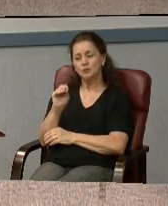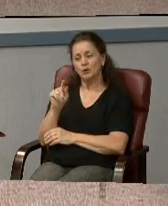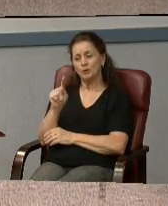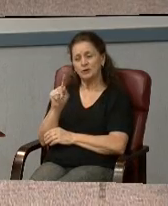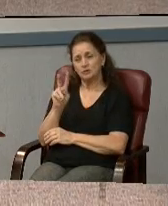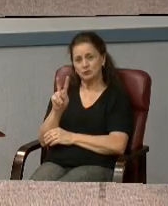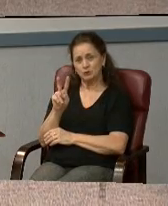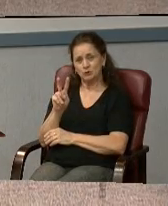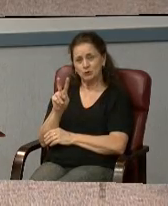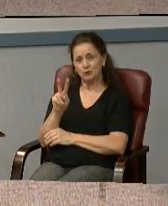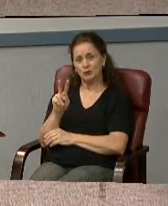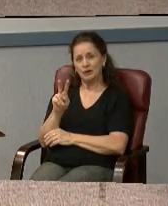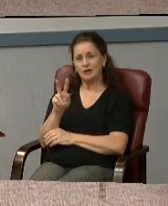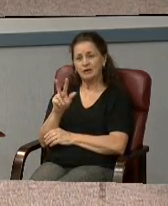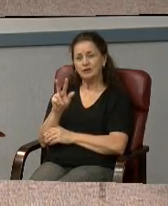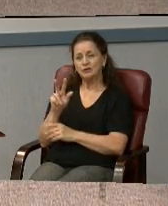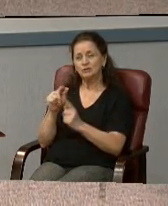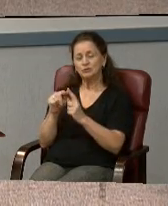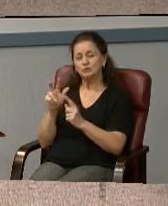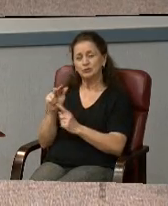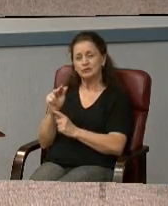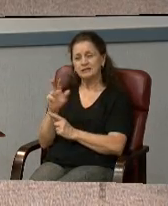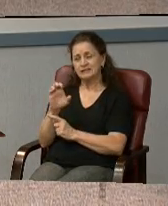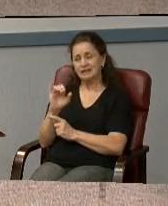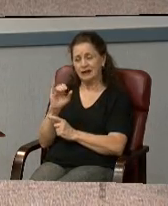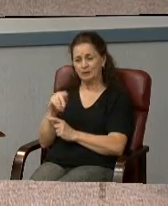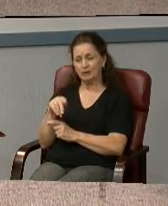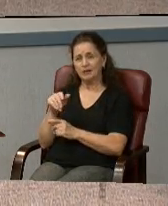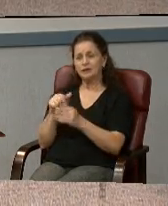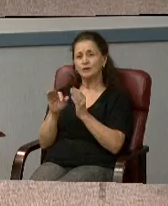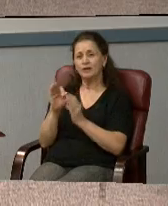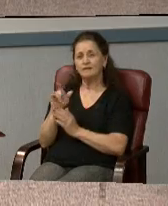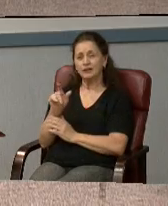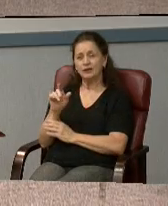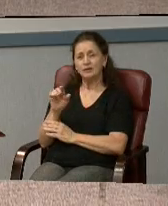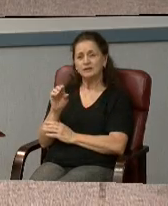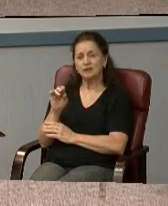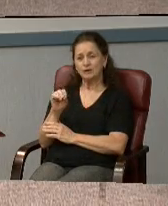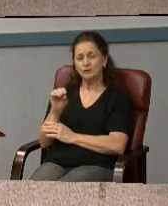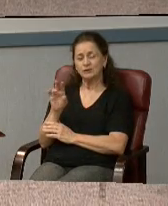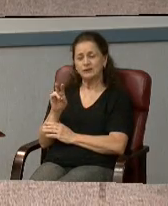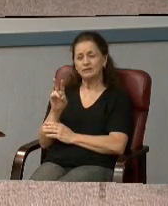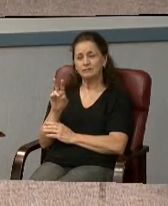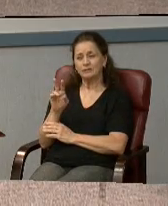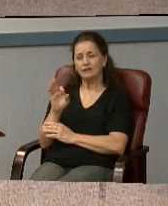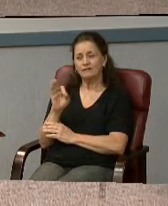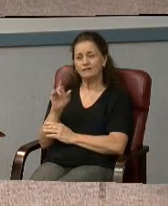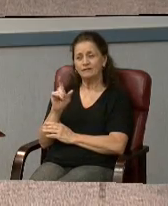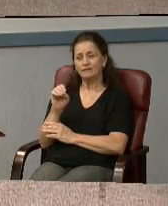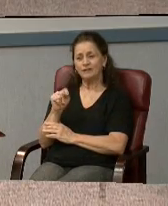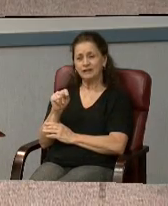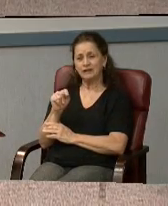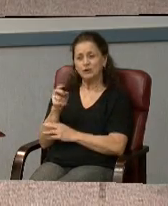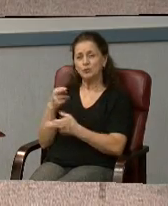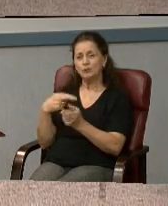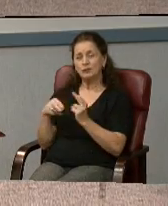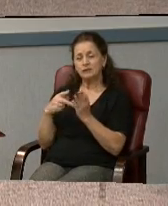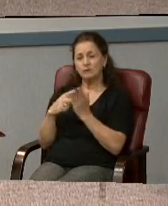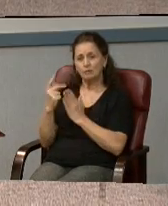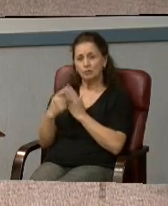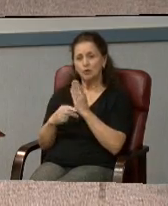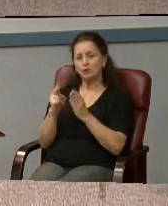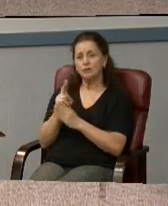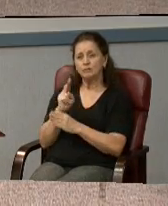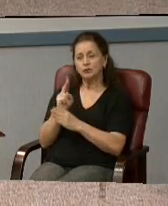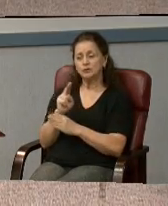-13 CIP under FL7-001 fleet replacement program, with using bond